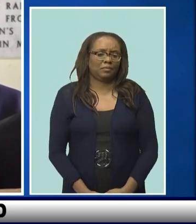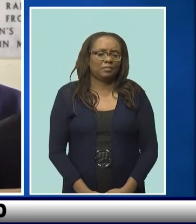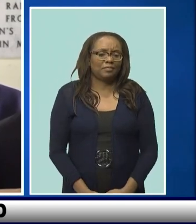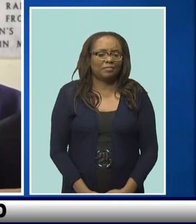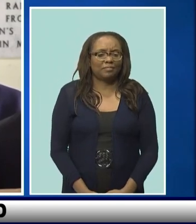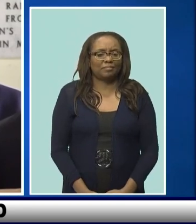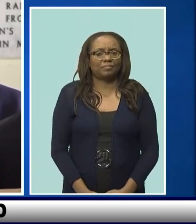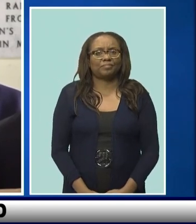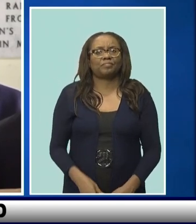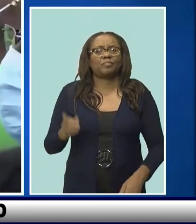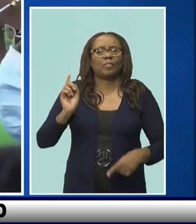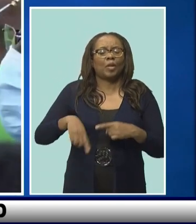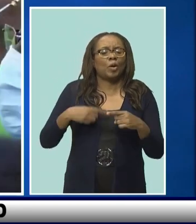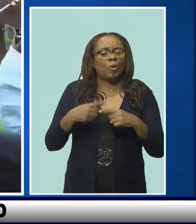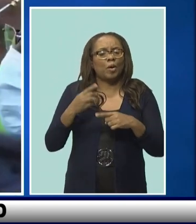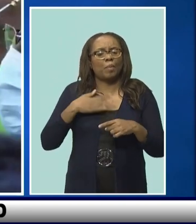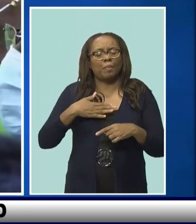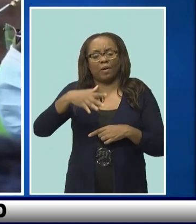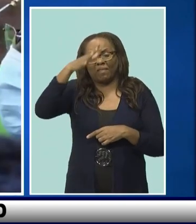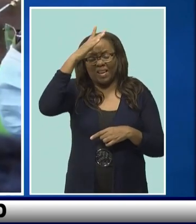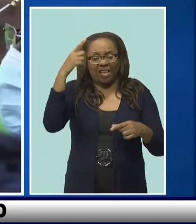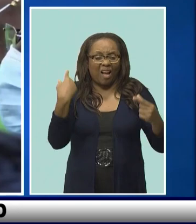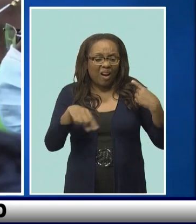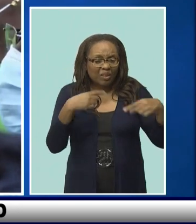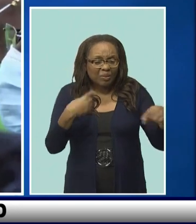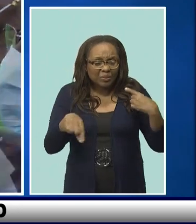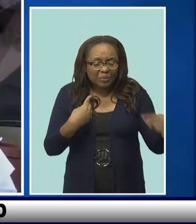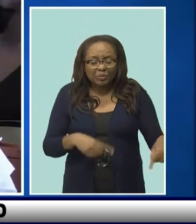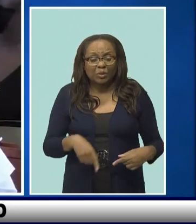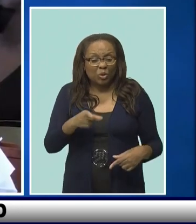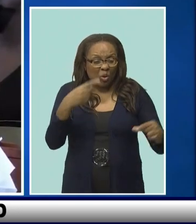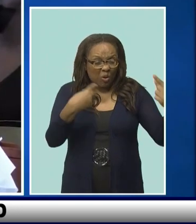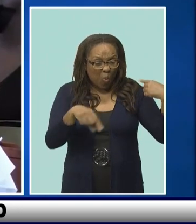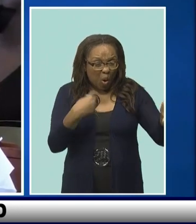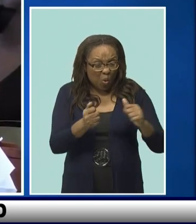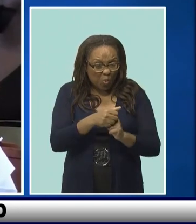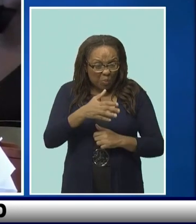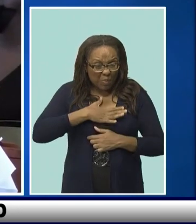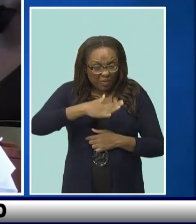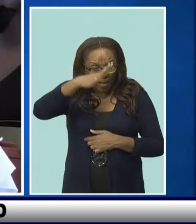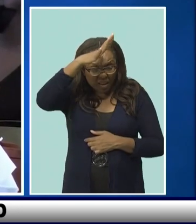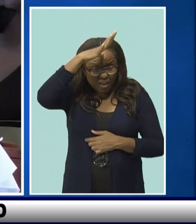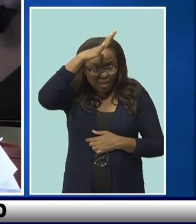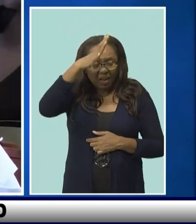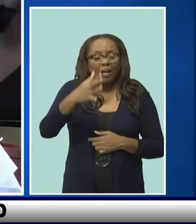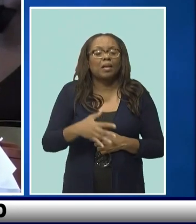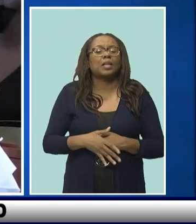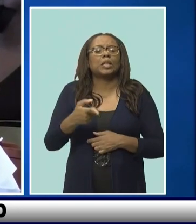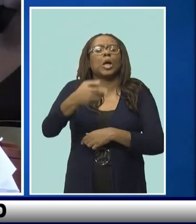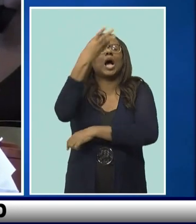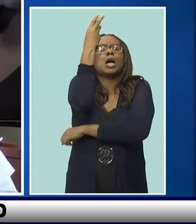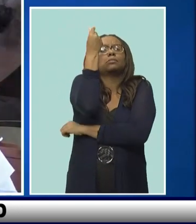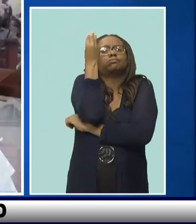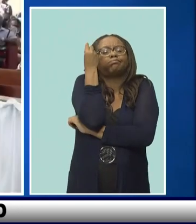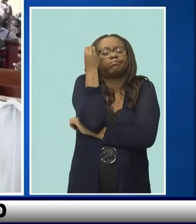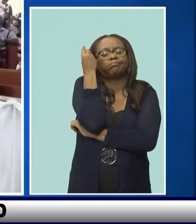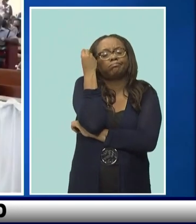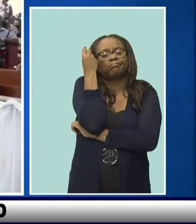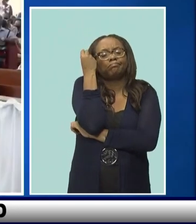When my dad argues, if you ever had an argument with him, you would be thinking in your head,